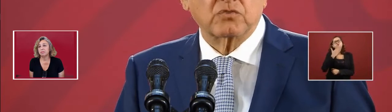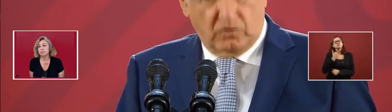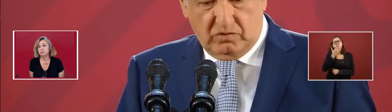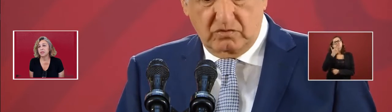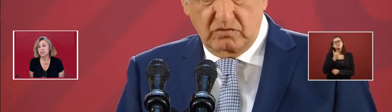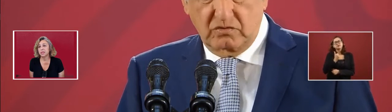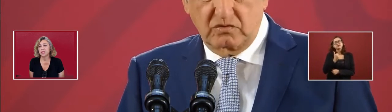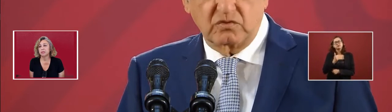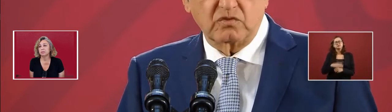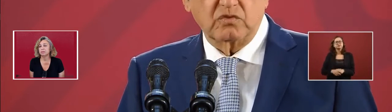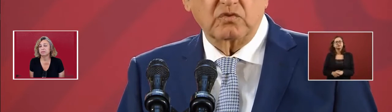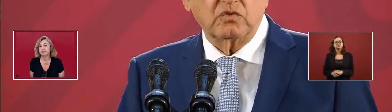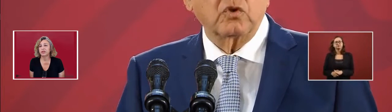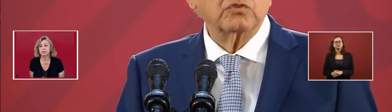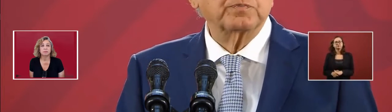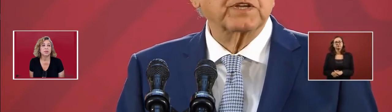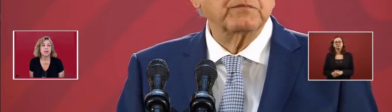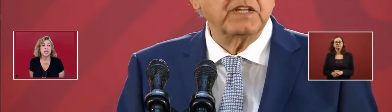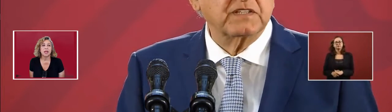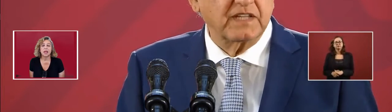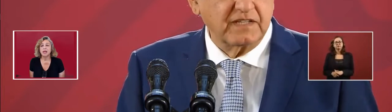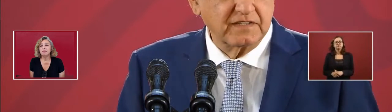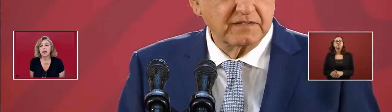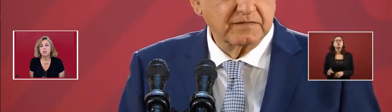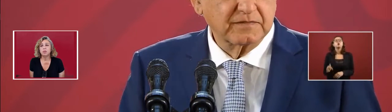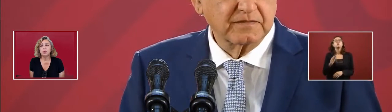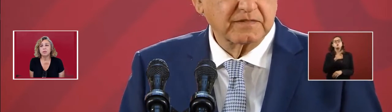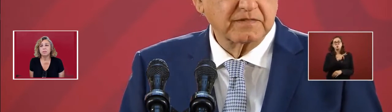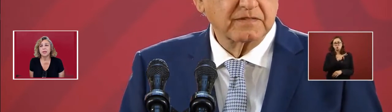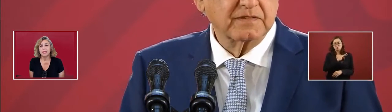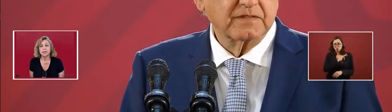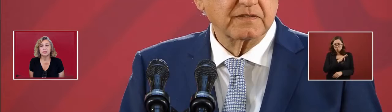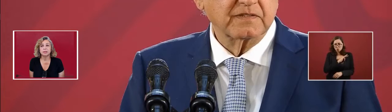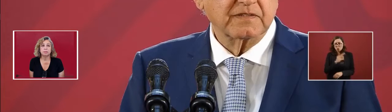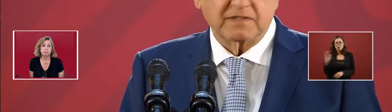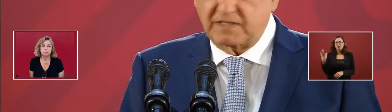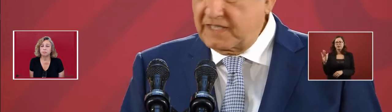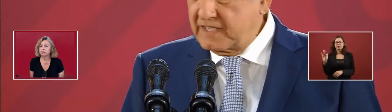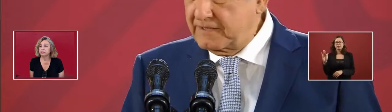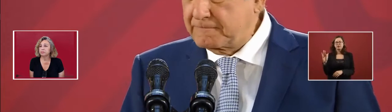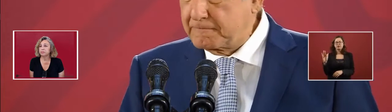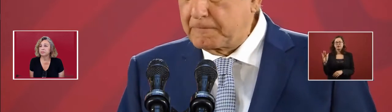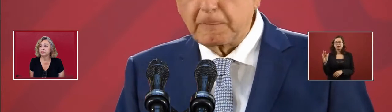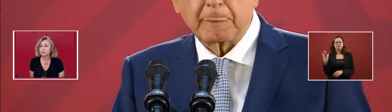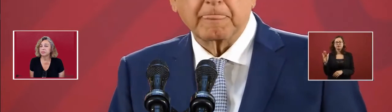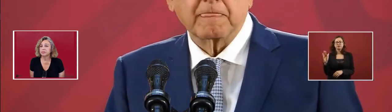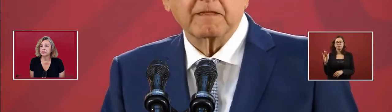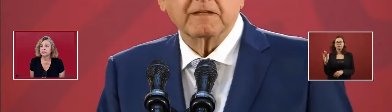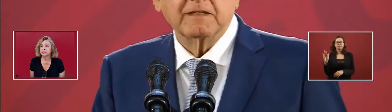missing funds. And that will permit us that